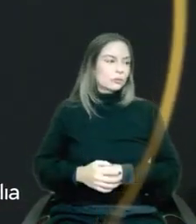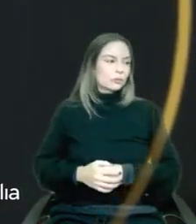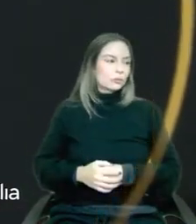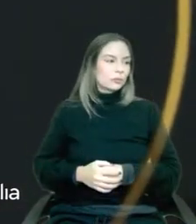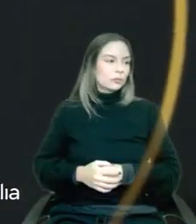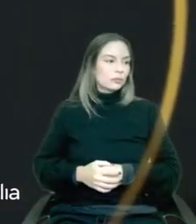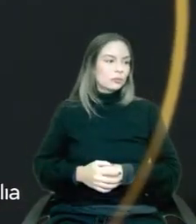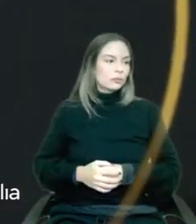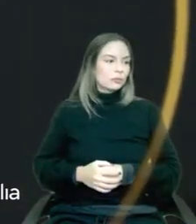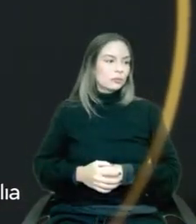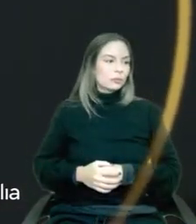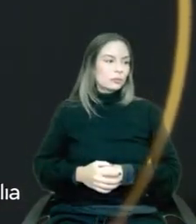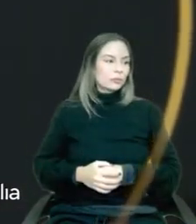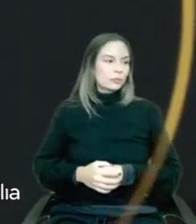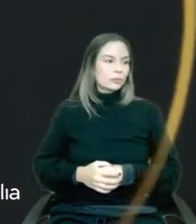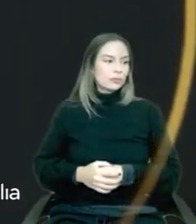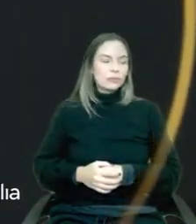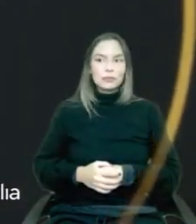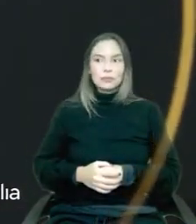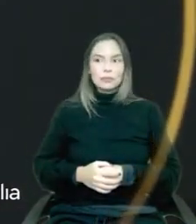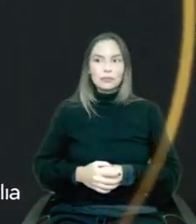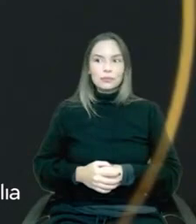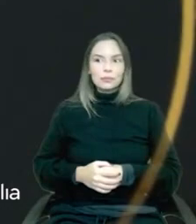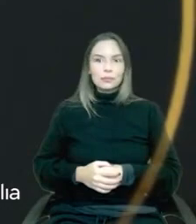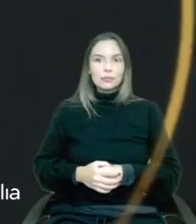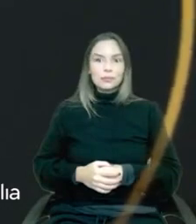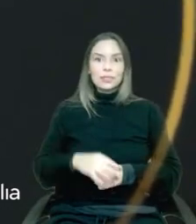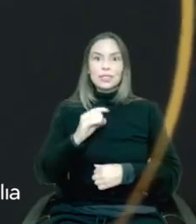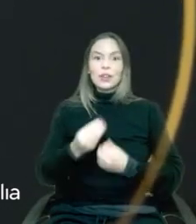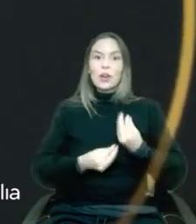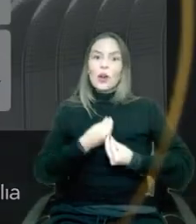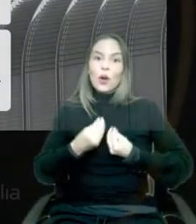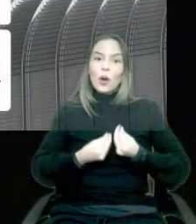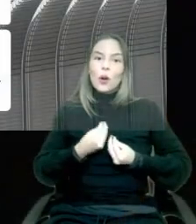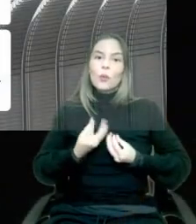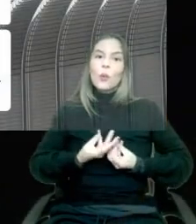Okay. Got it. So how many of have FOMO?